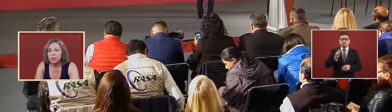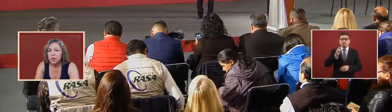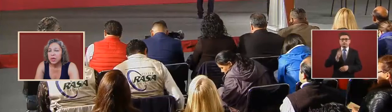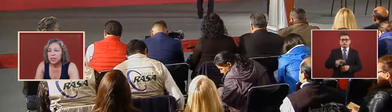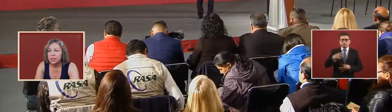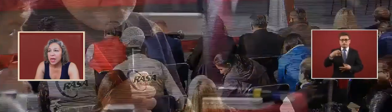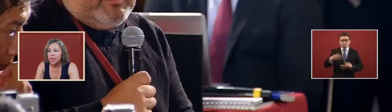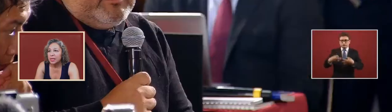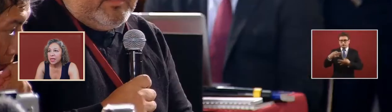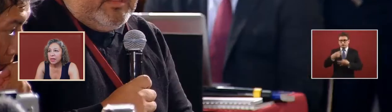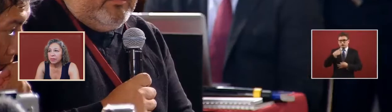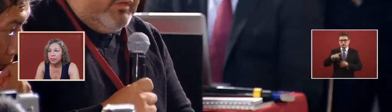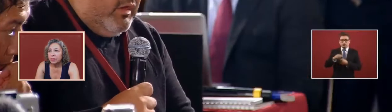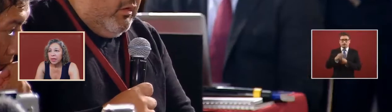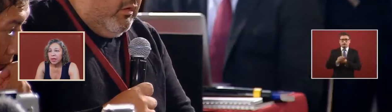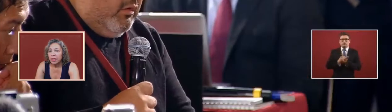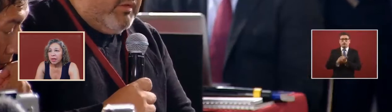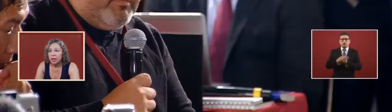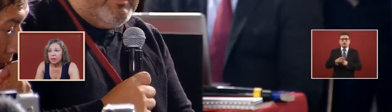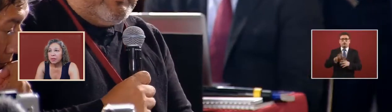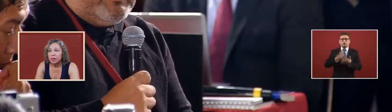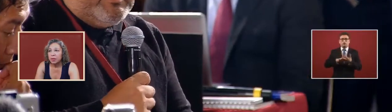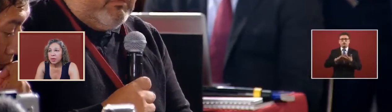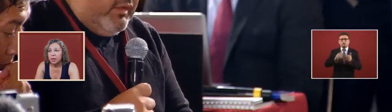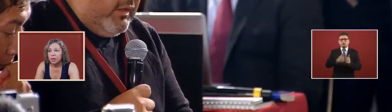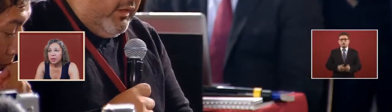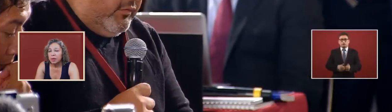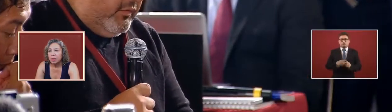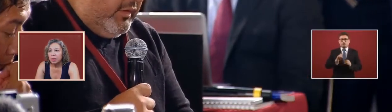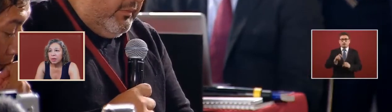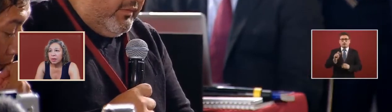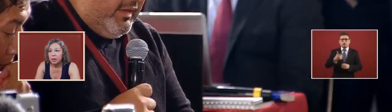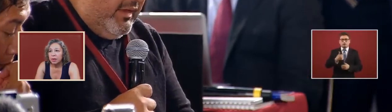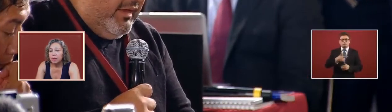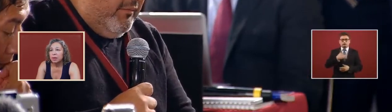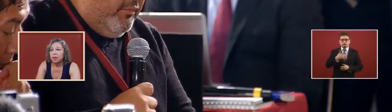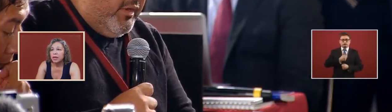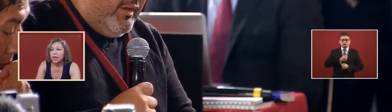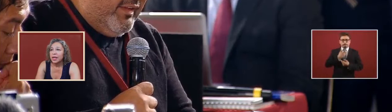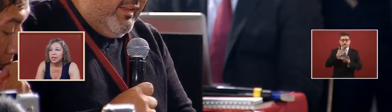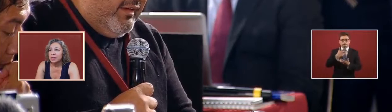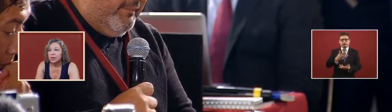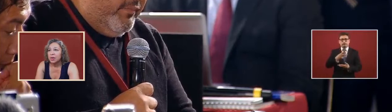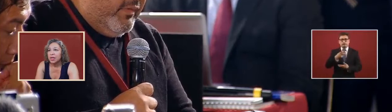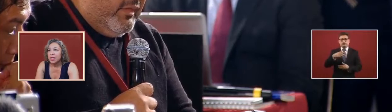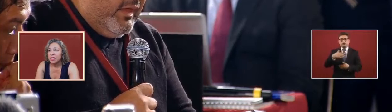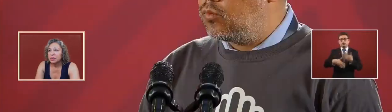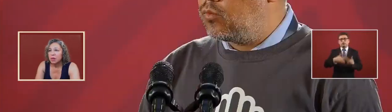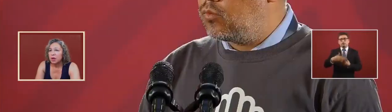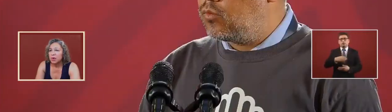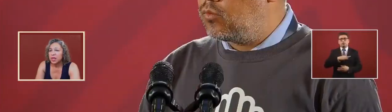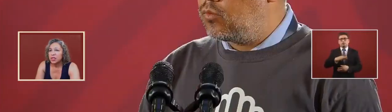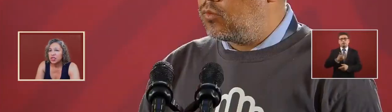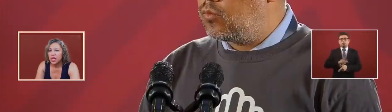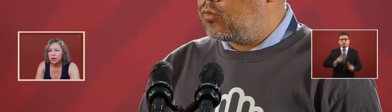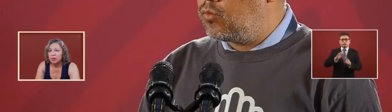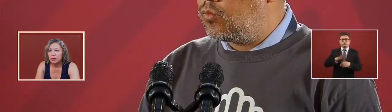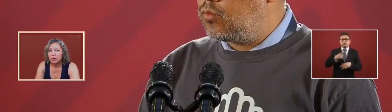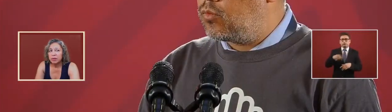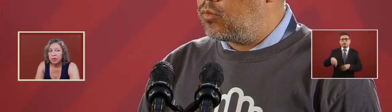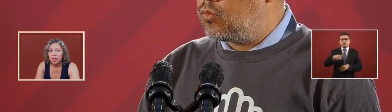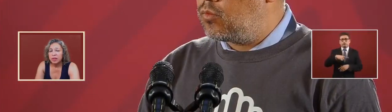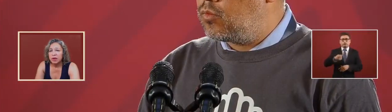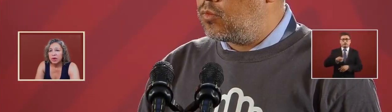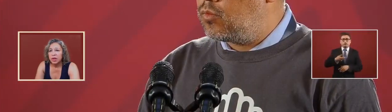so someone is asking someone someone that is already in jail